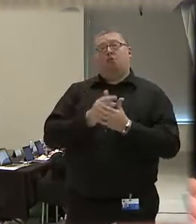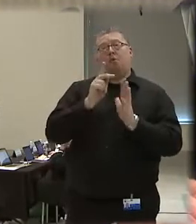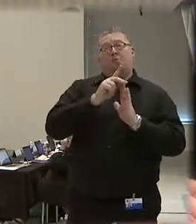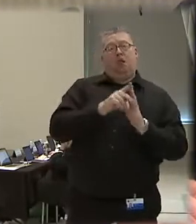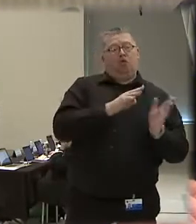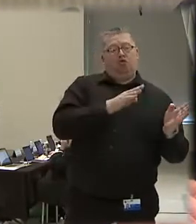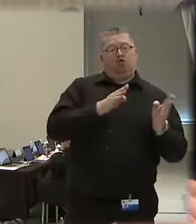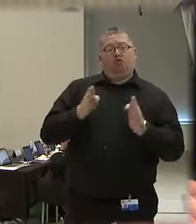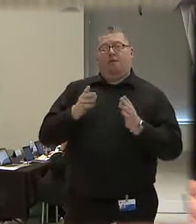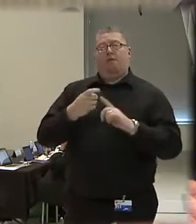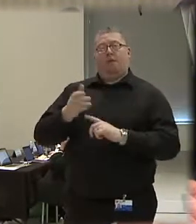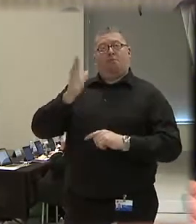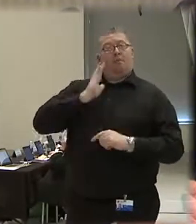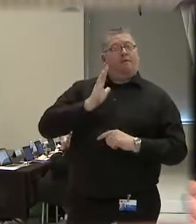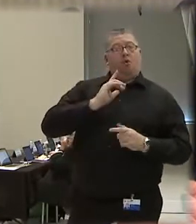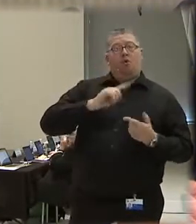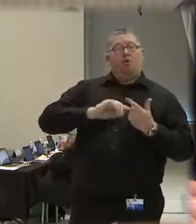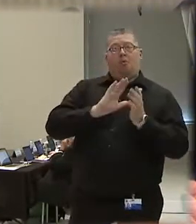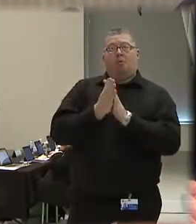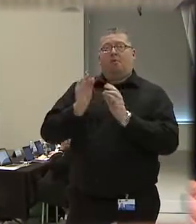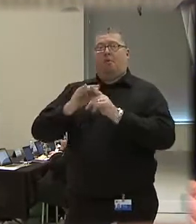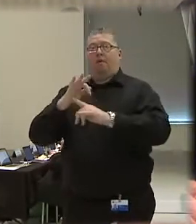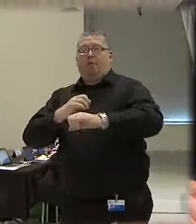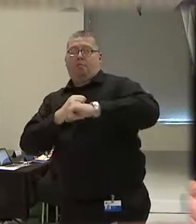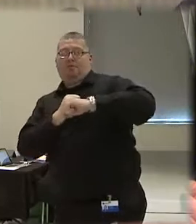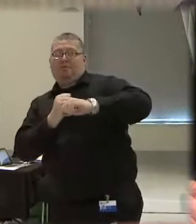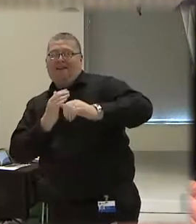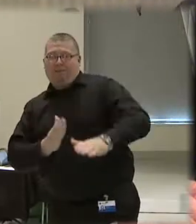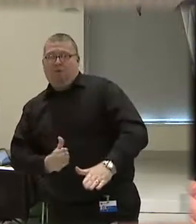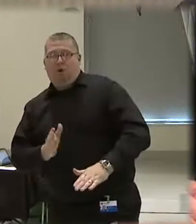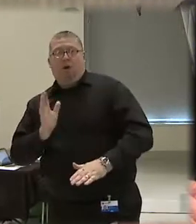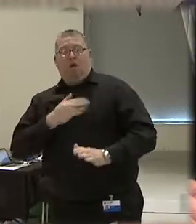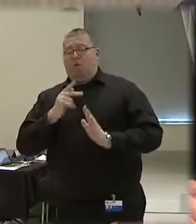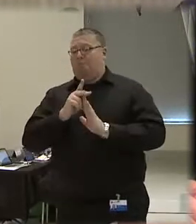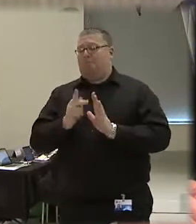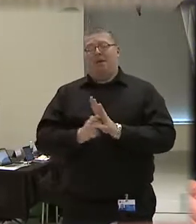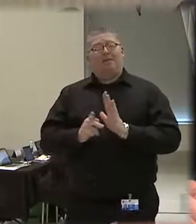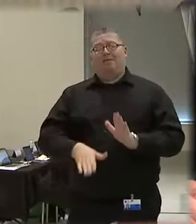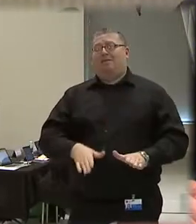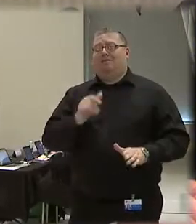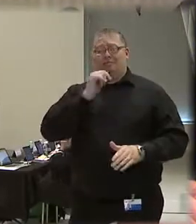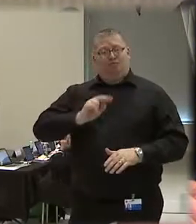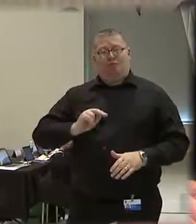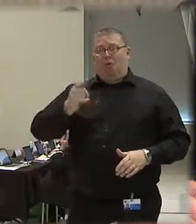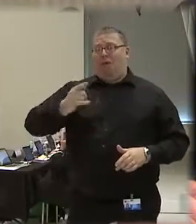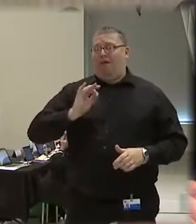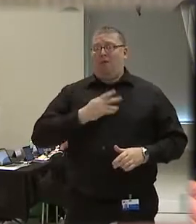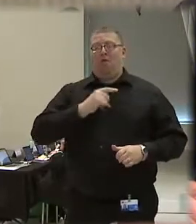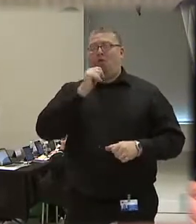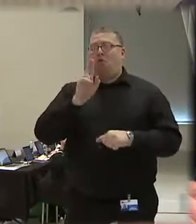the warrior mentality to a guardian mentality, but a policy is useless unless the workforce sees it as credible.